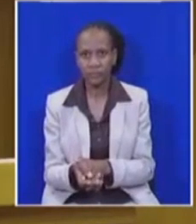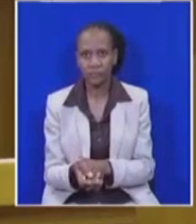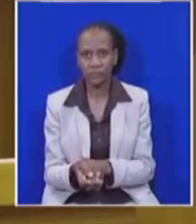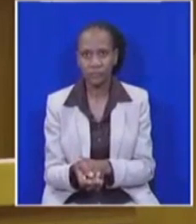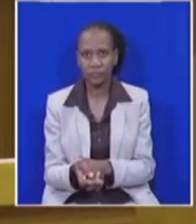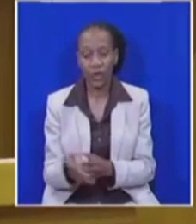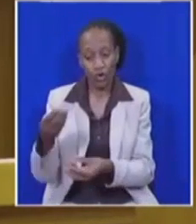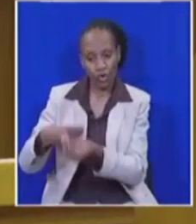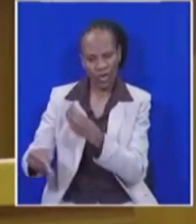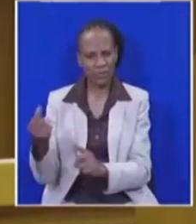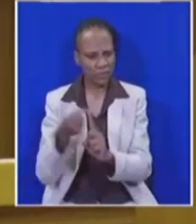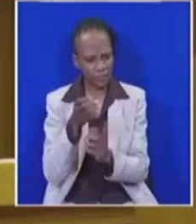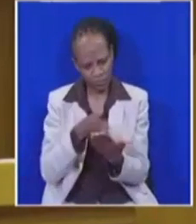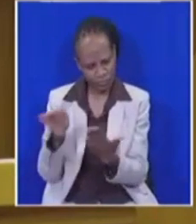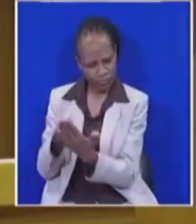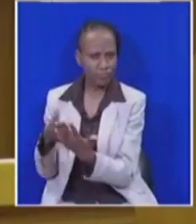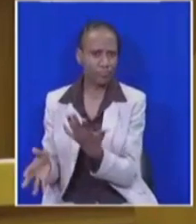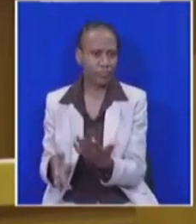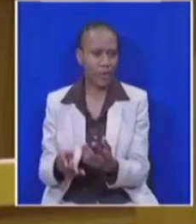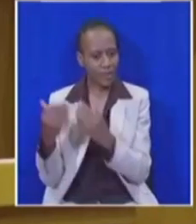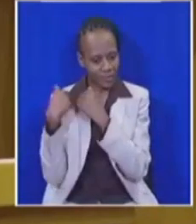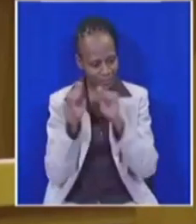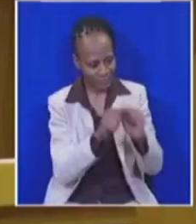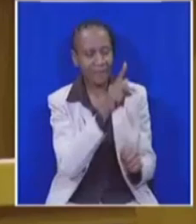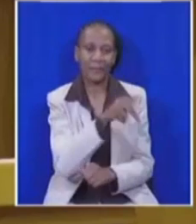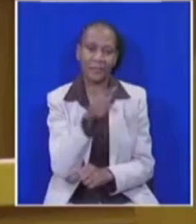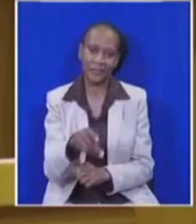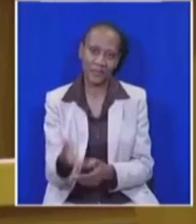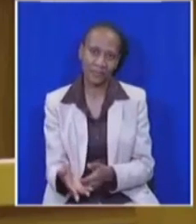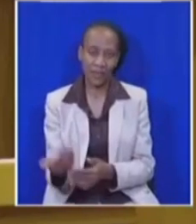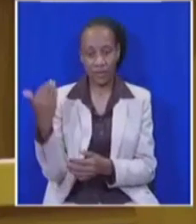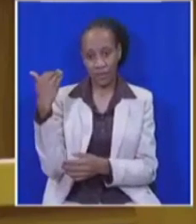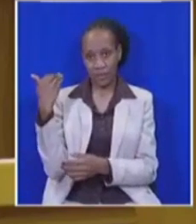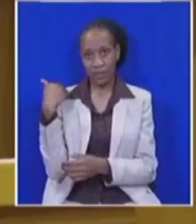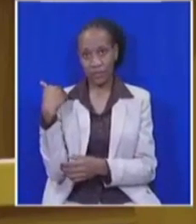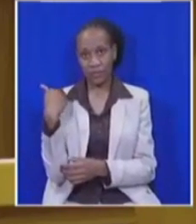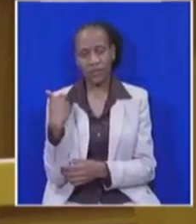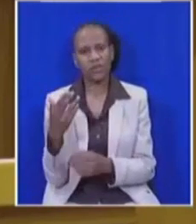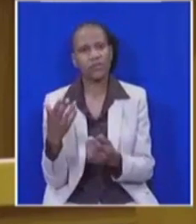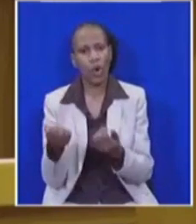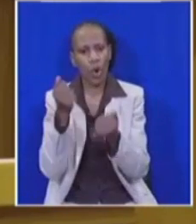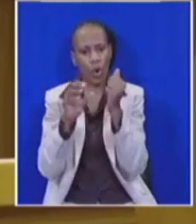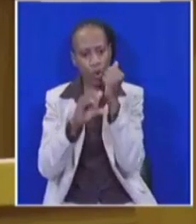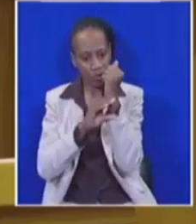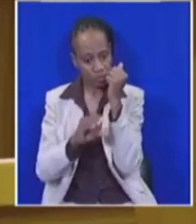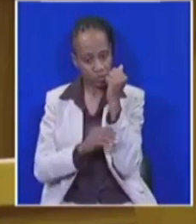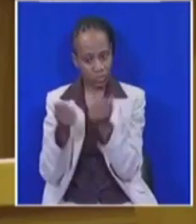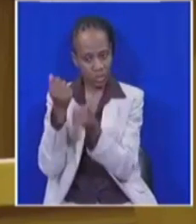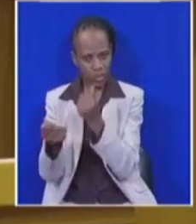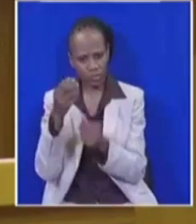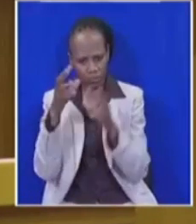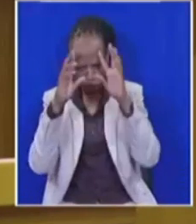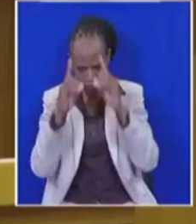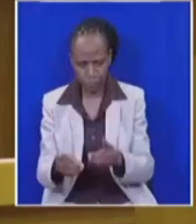corruption and abuse effectively. That is the Public Protector. Yesterday in the McBride matter, the Constitutional Court found that independence